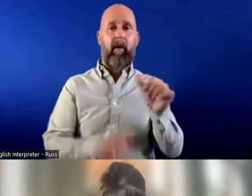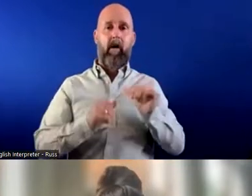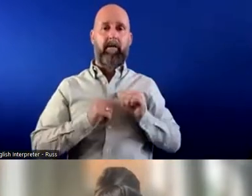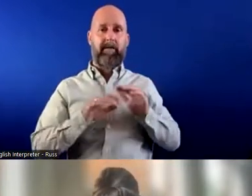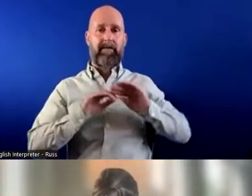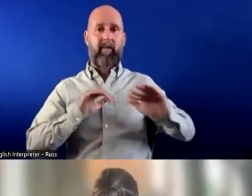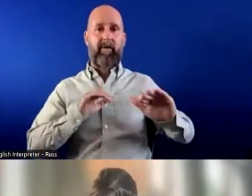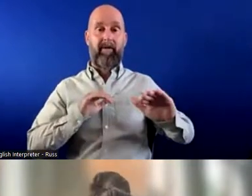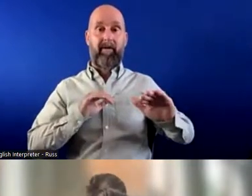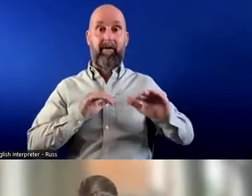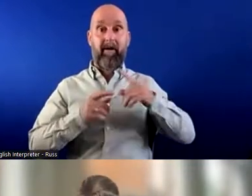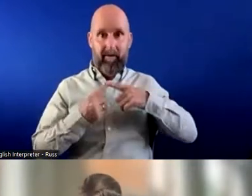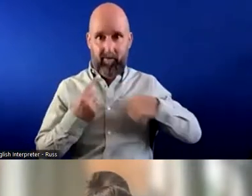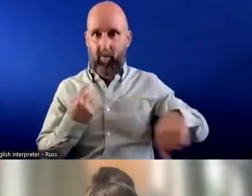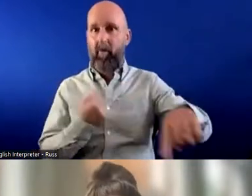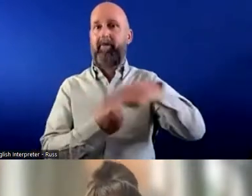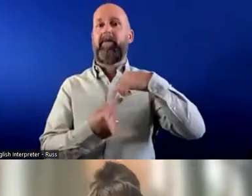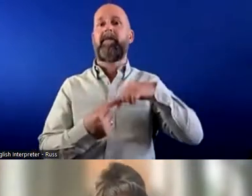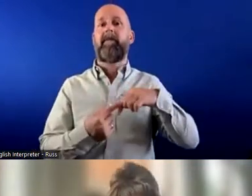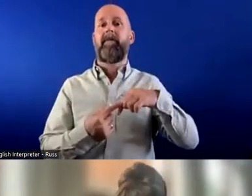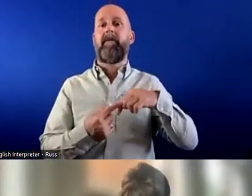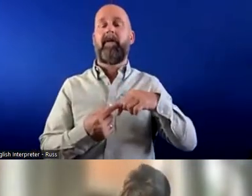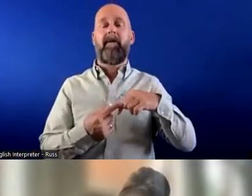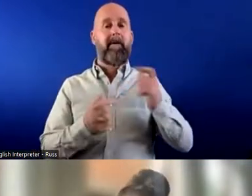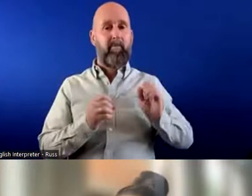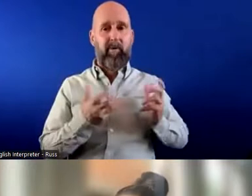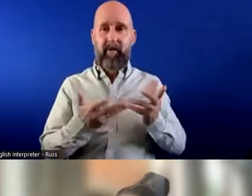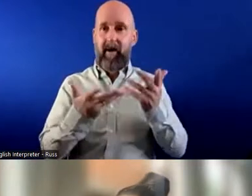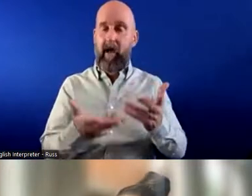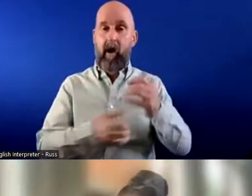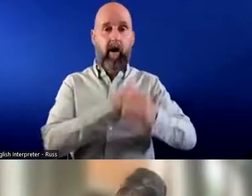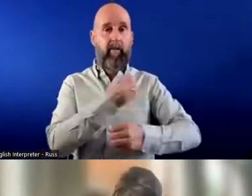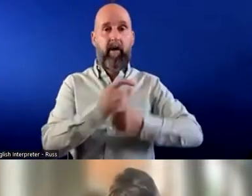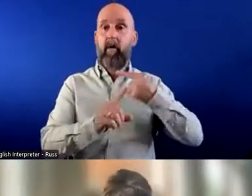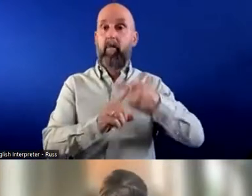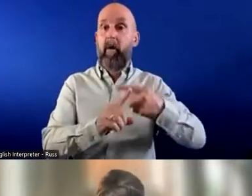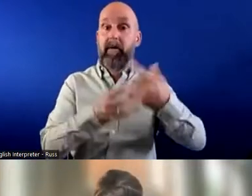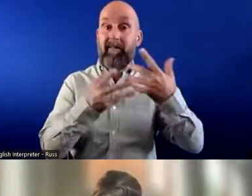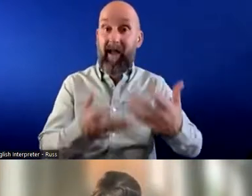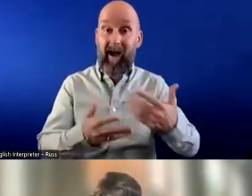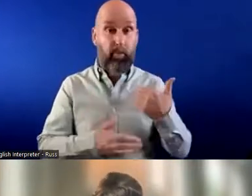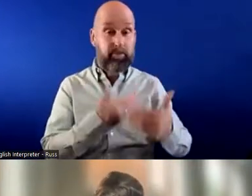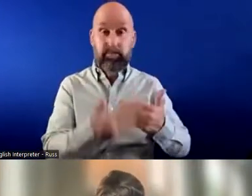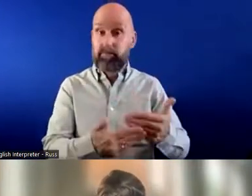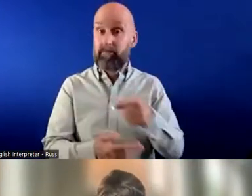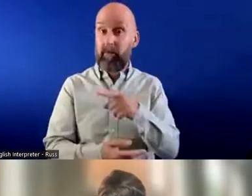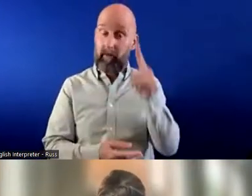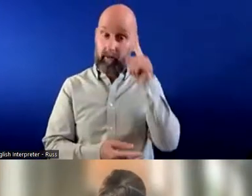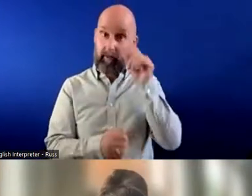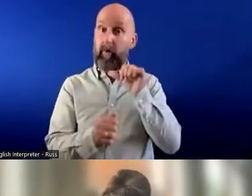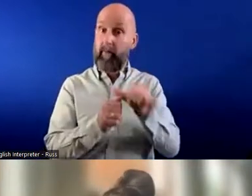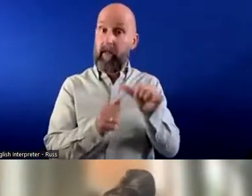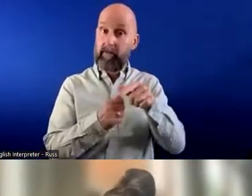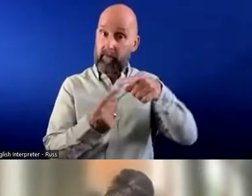It's all of us. And the better we get this now. And the more positive this conversation is, I think the better and more,